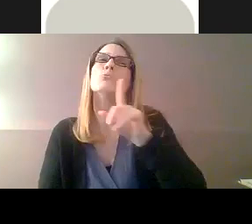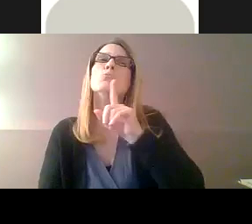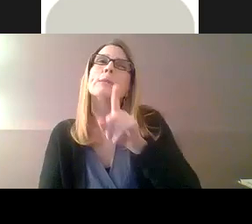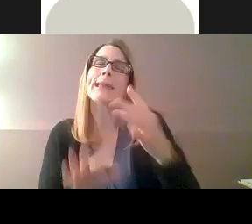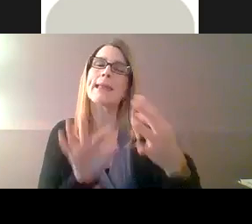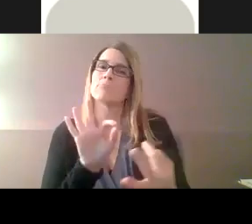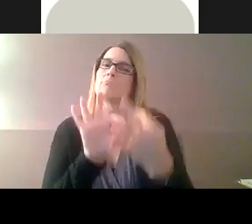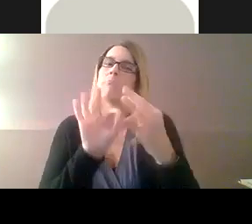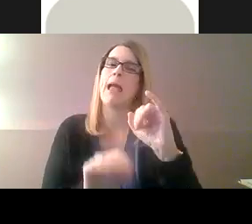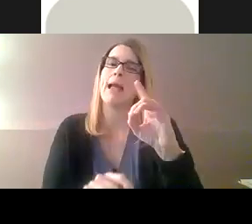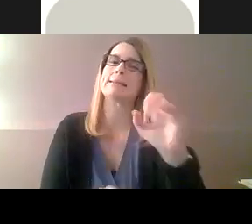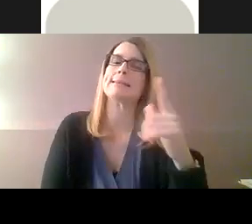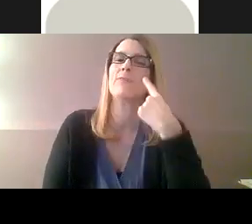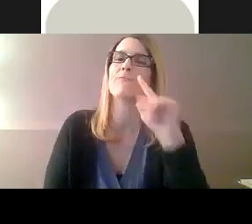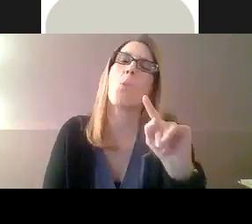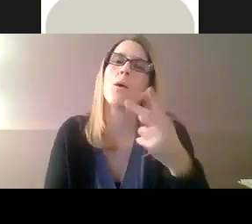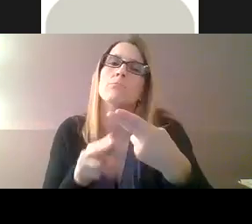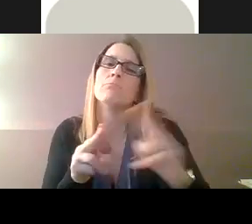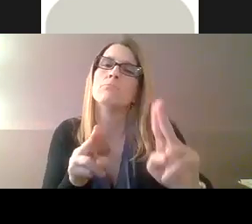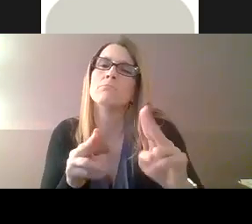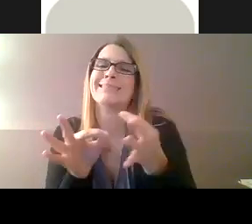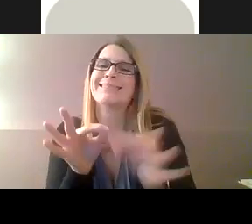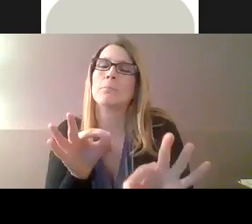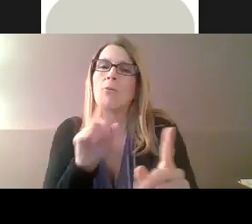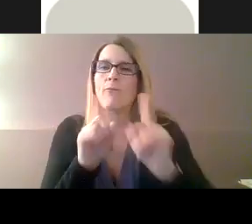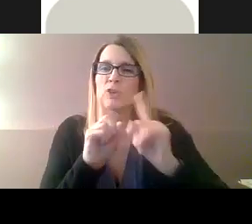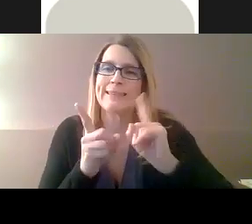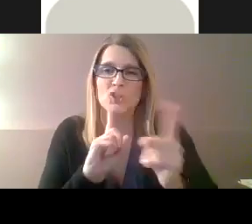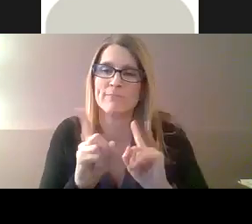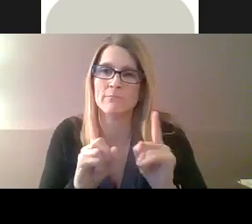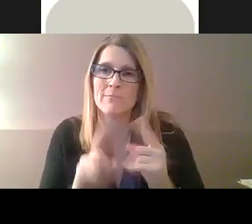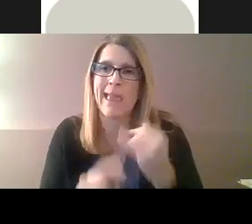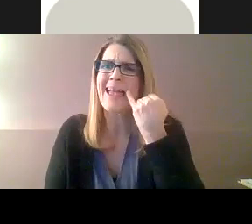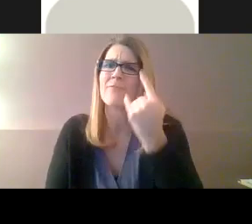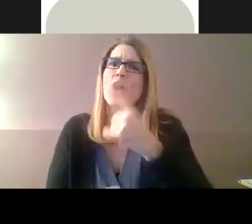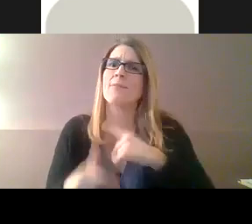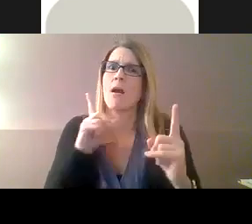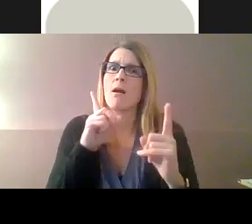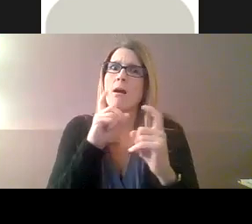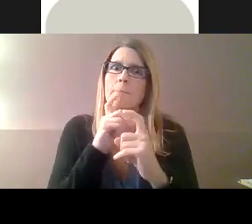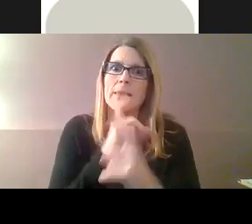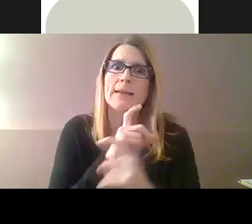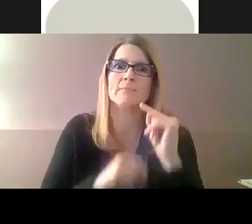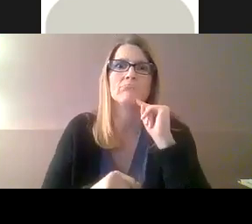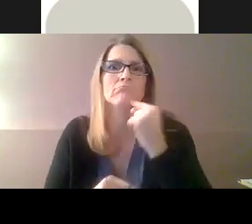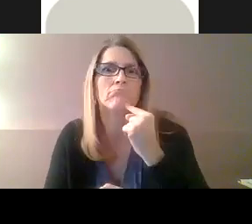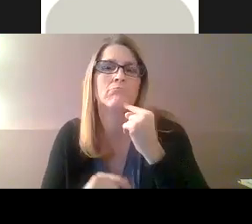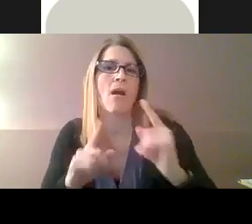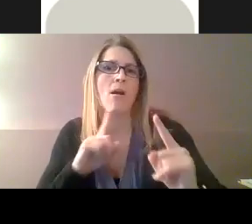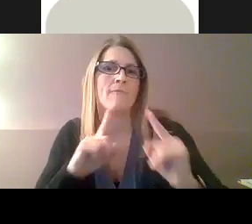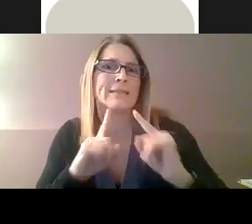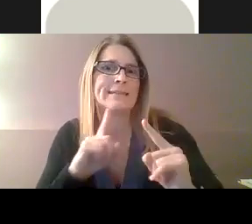having that back and forth written communication might not be best for everyone. It's definitely better for maybe a shorter